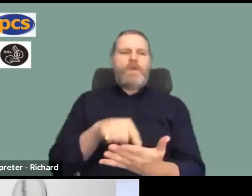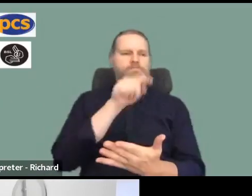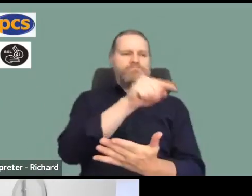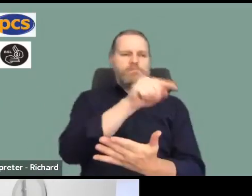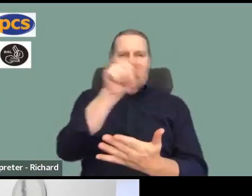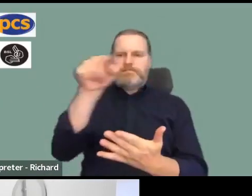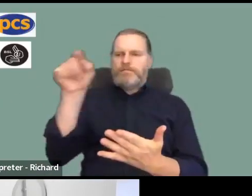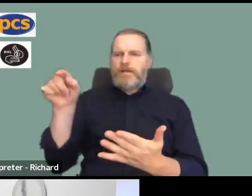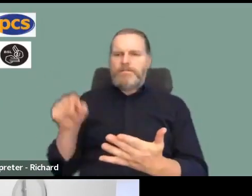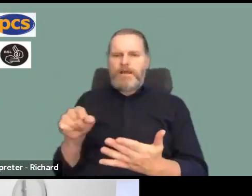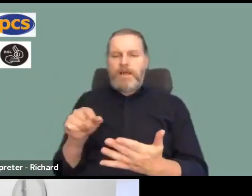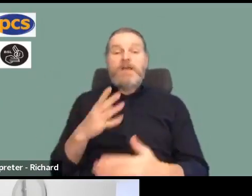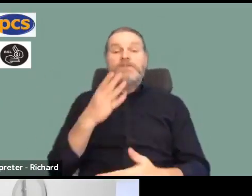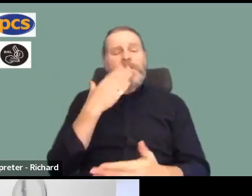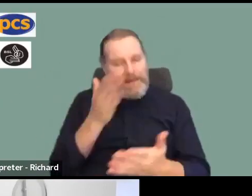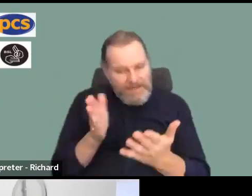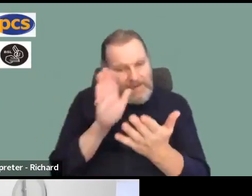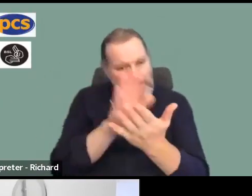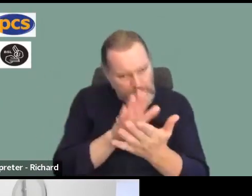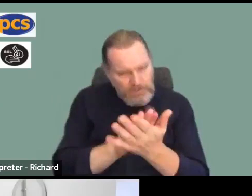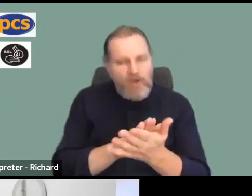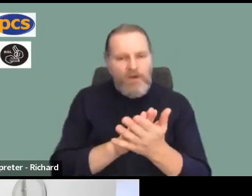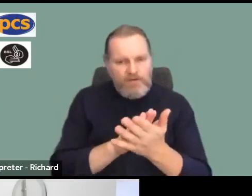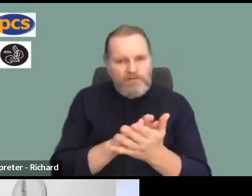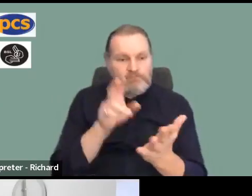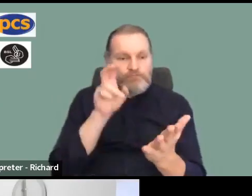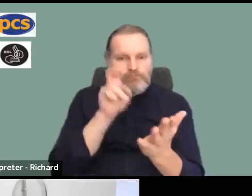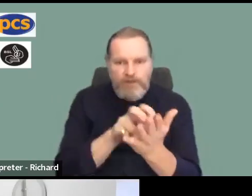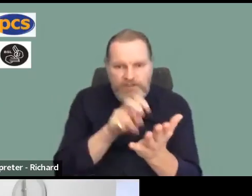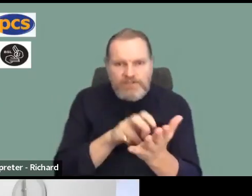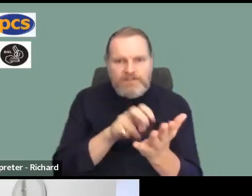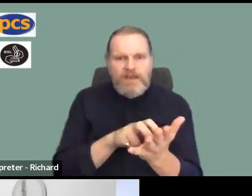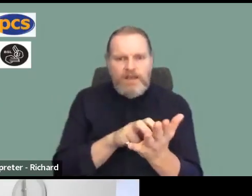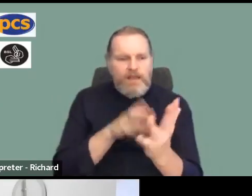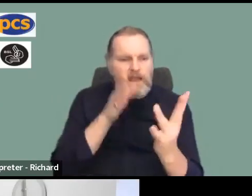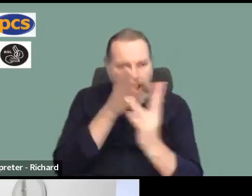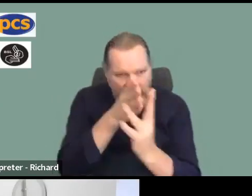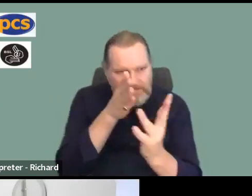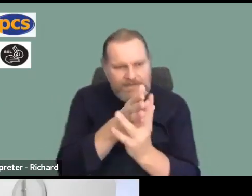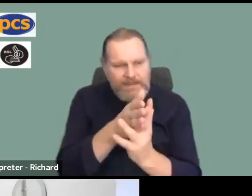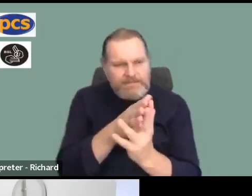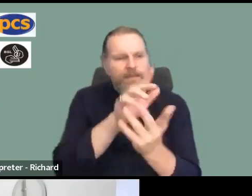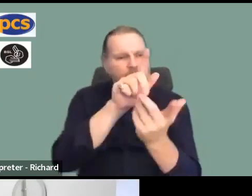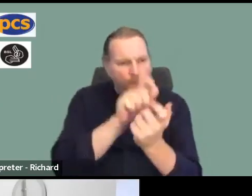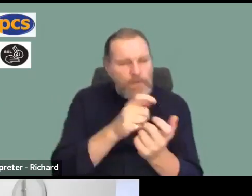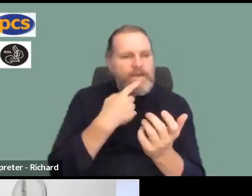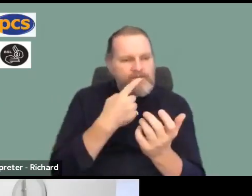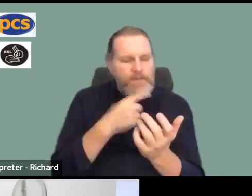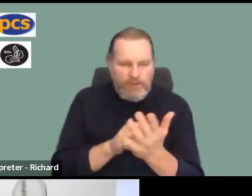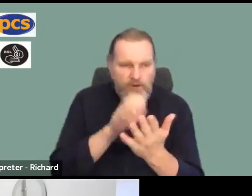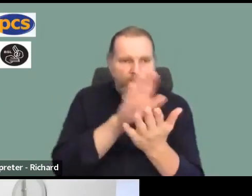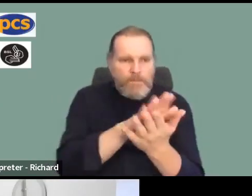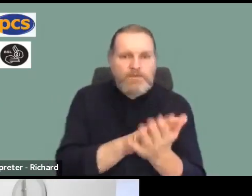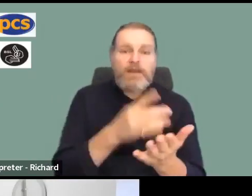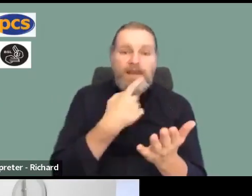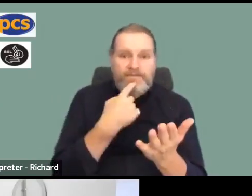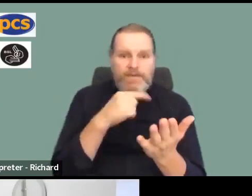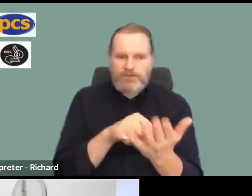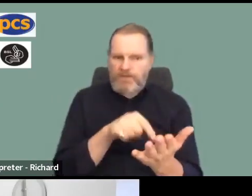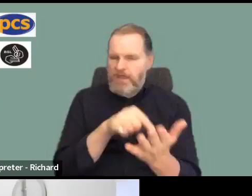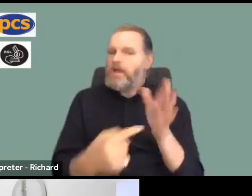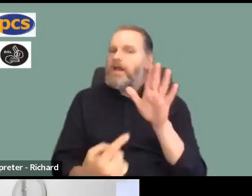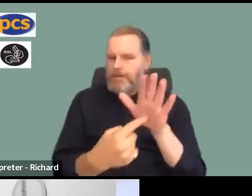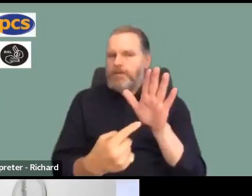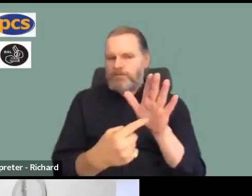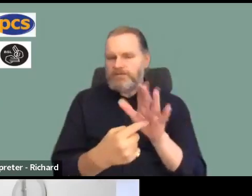to use all our digital tools, register, access, where you'll find a mine of information and lots of people you can contact if you need any